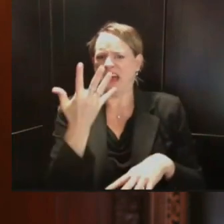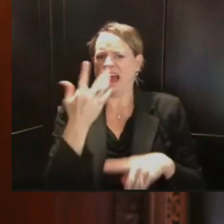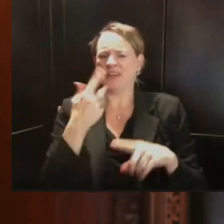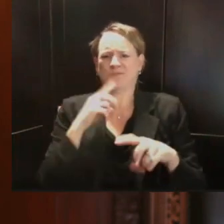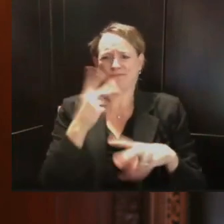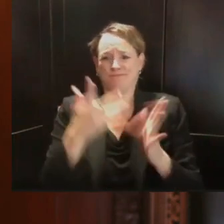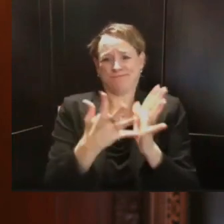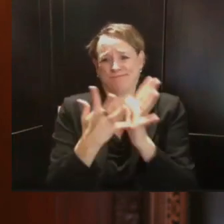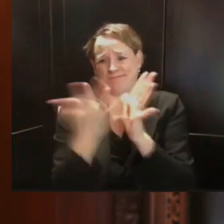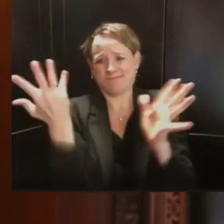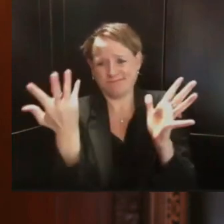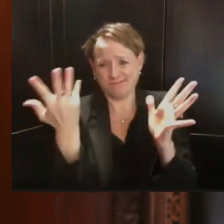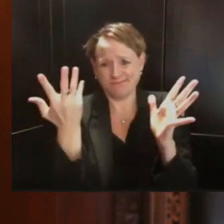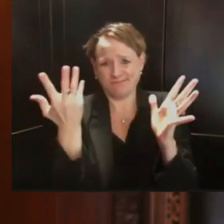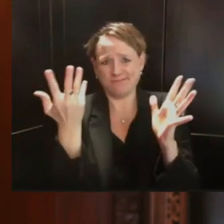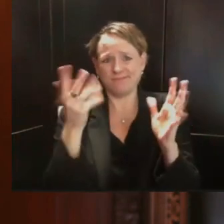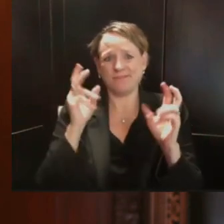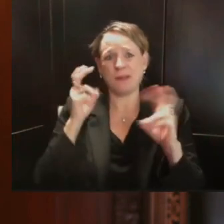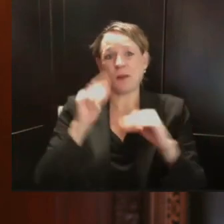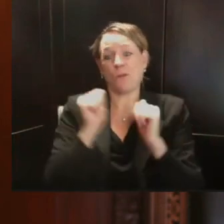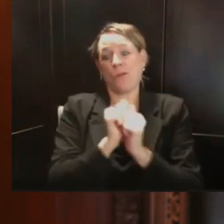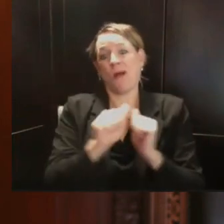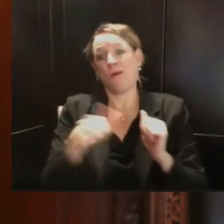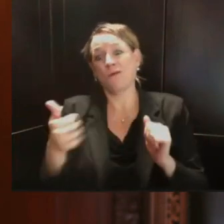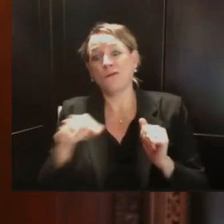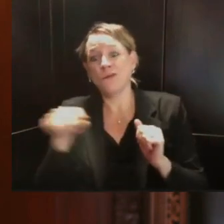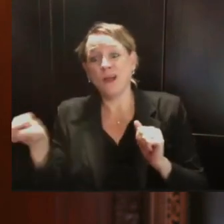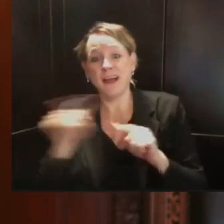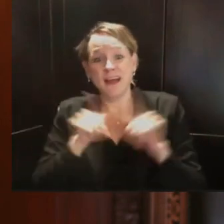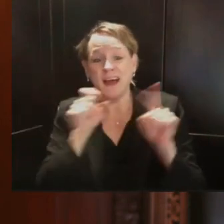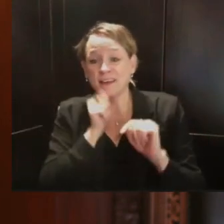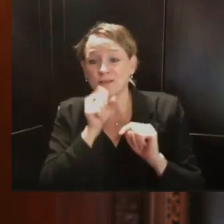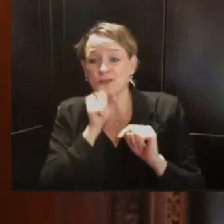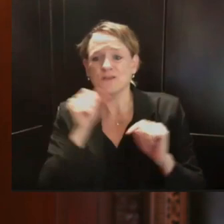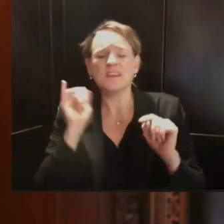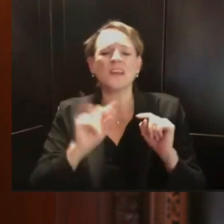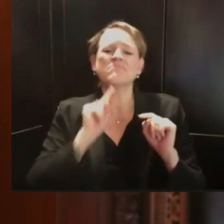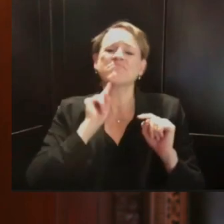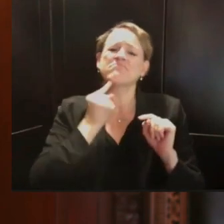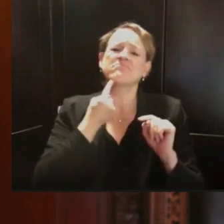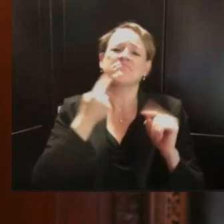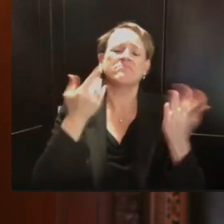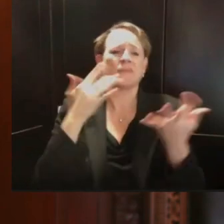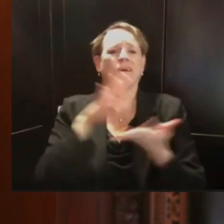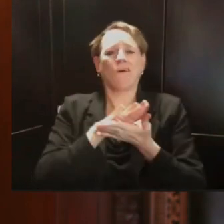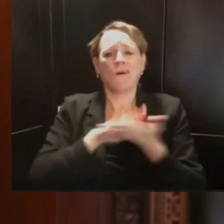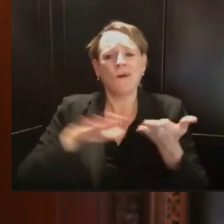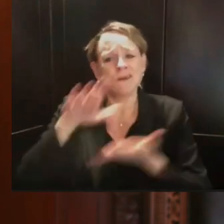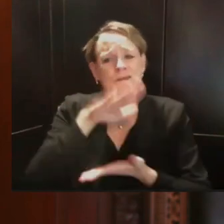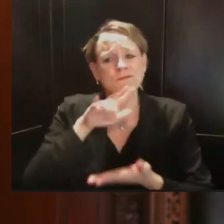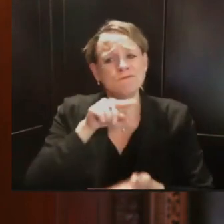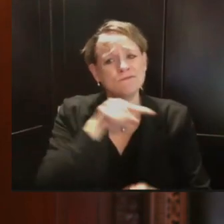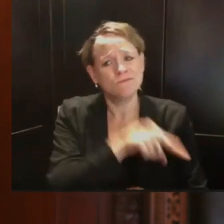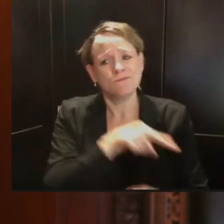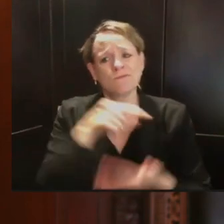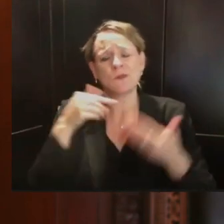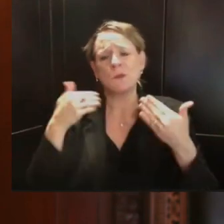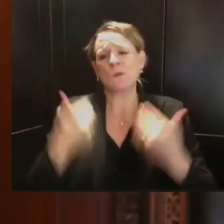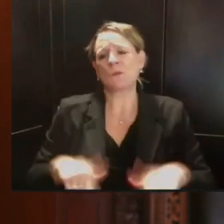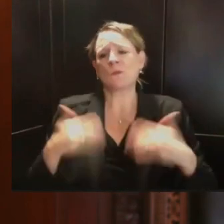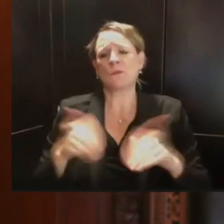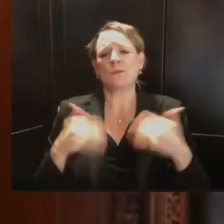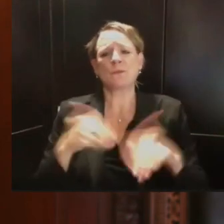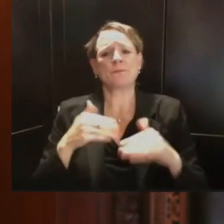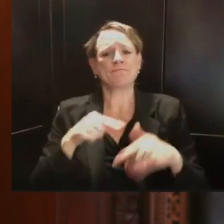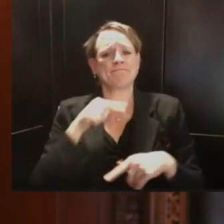communities. Folks, our campuses don't exist in a bubble. By design, they are part of our communities,